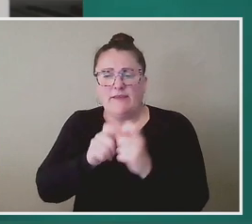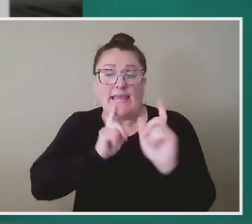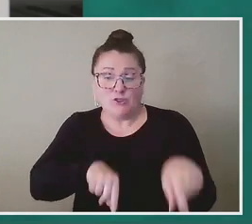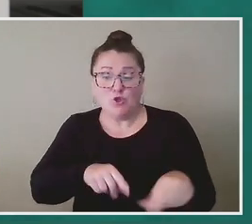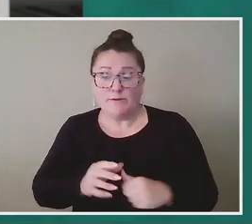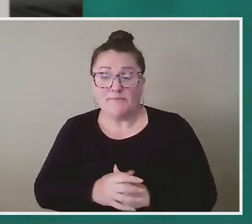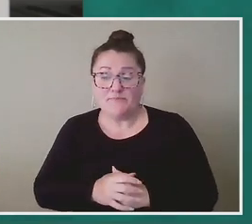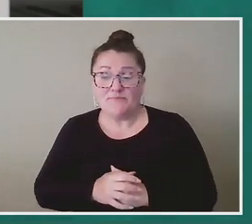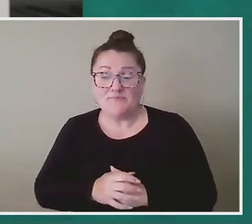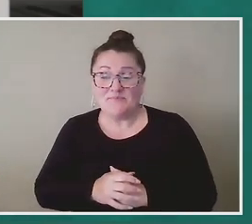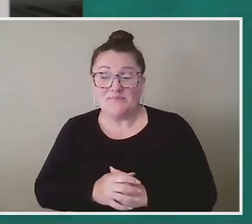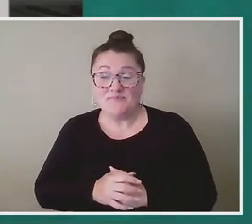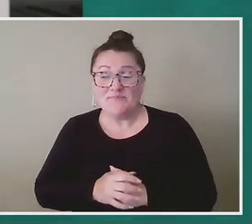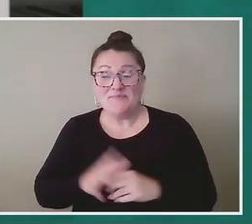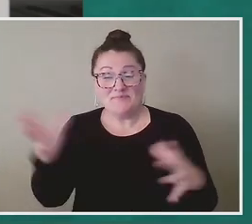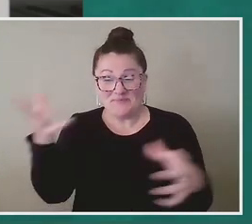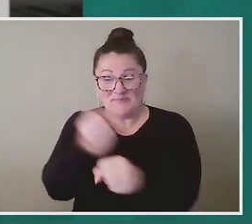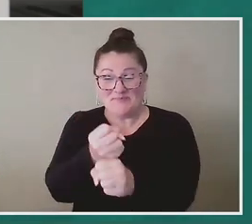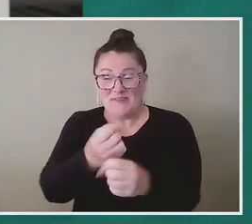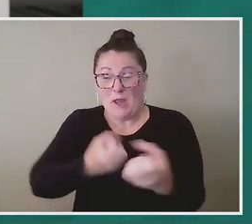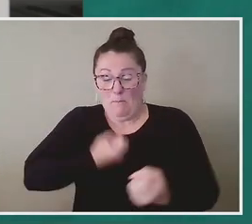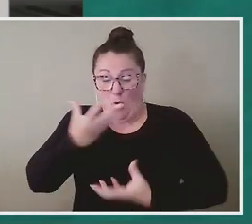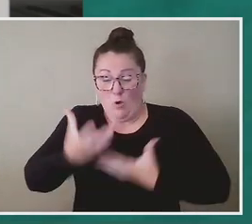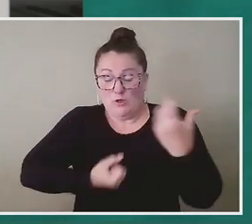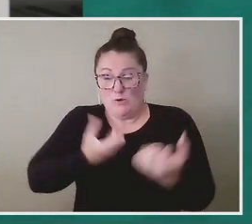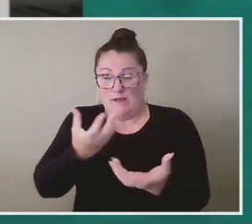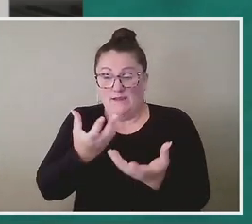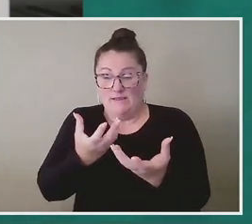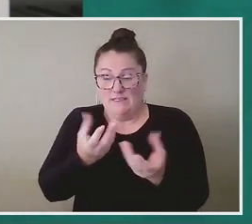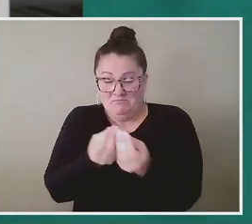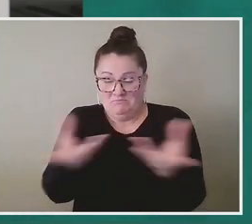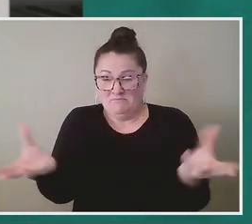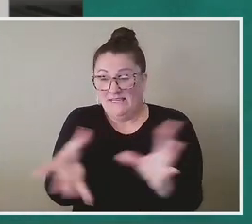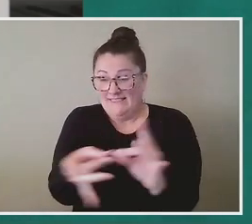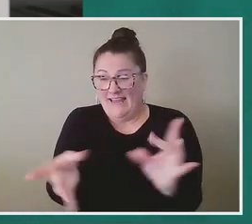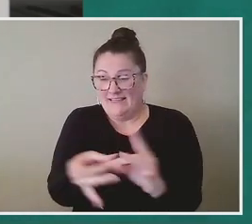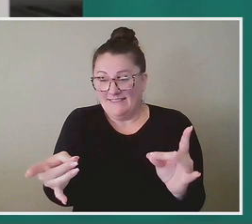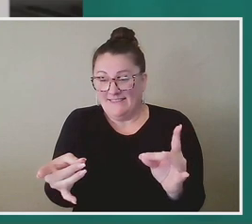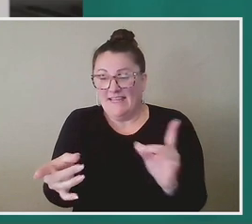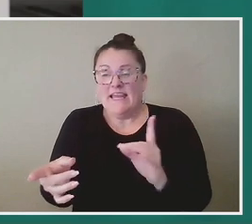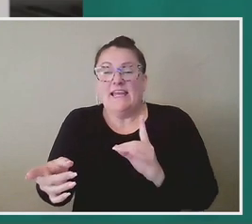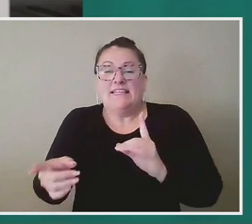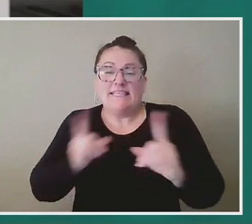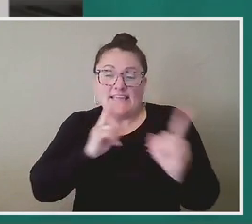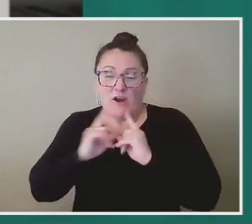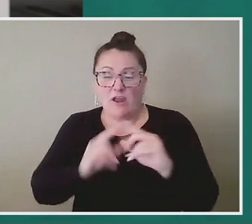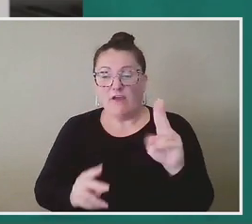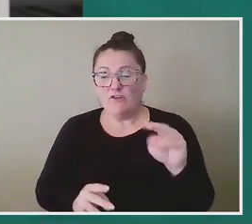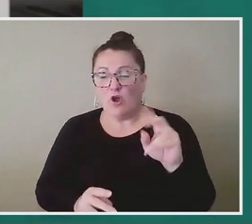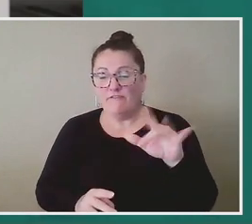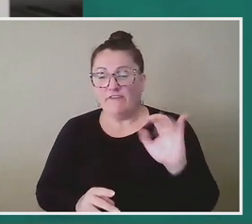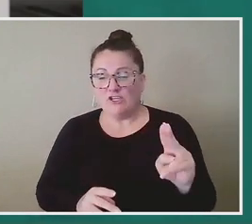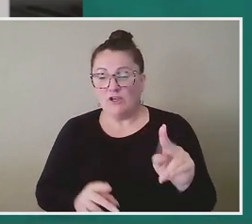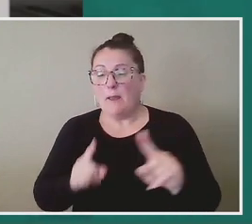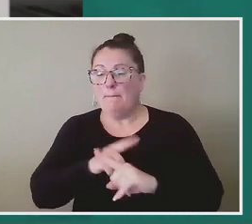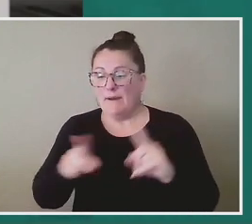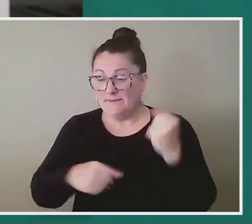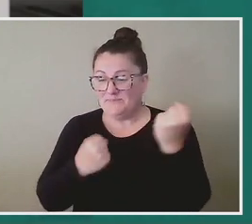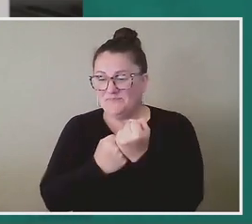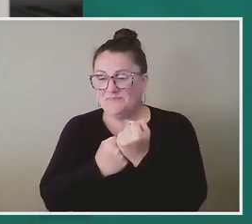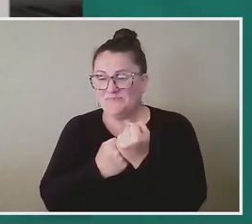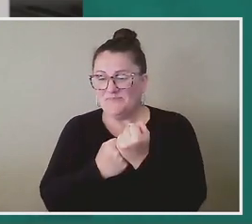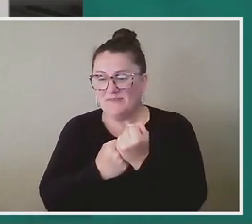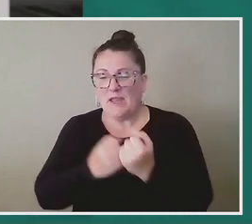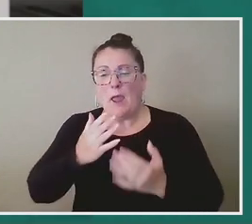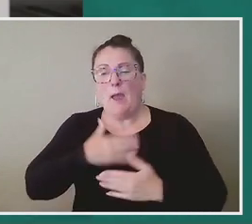And so I say all that to say poetry very much informs this text, even though it is a narrative nonfiction book, it is informed by my